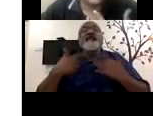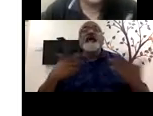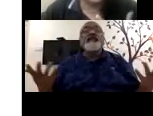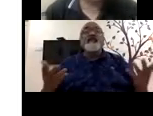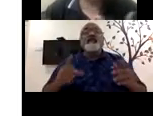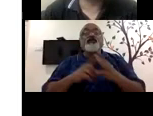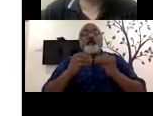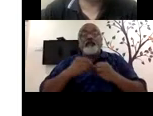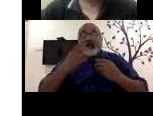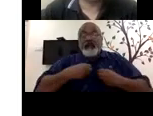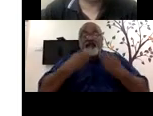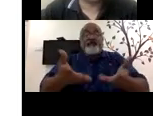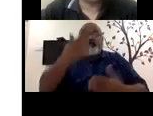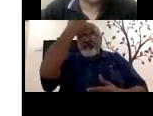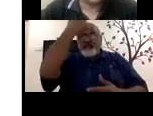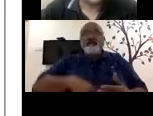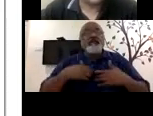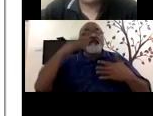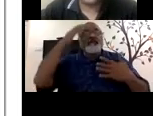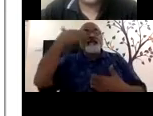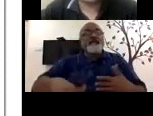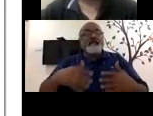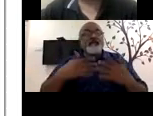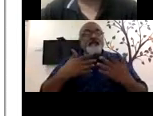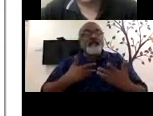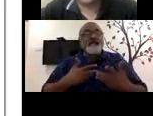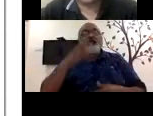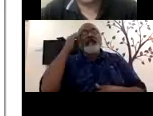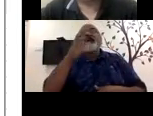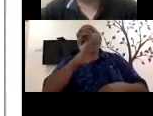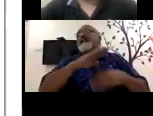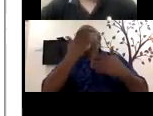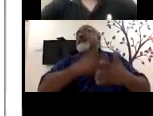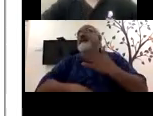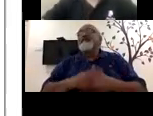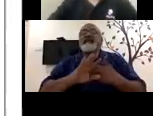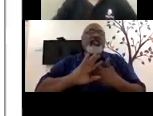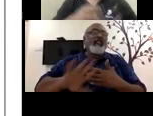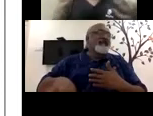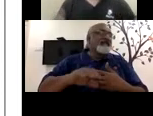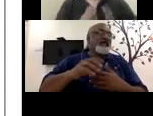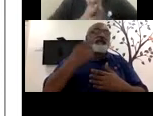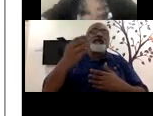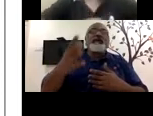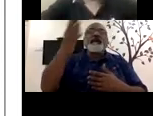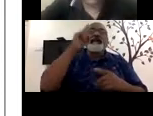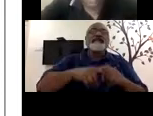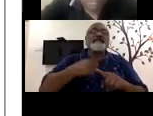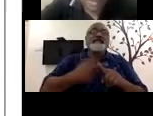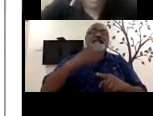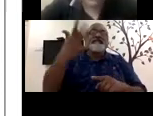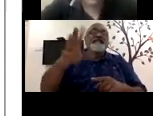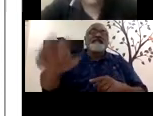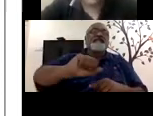does not come occur to the employer. Okay. So they just move away from it. So how some of the models that has worked